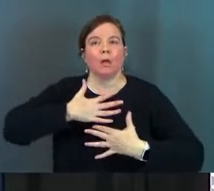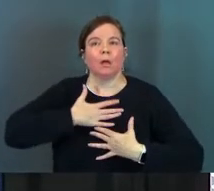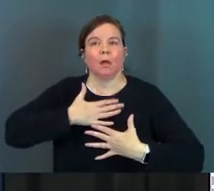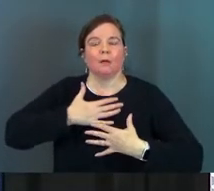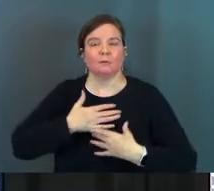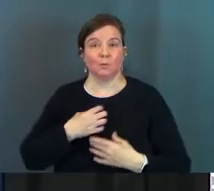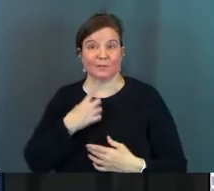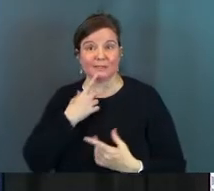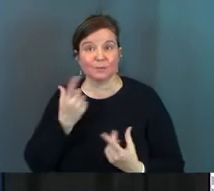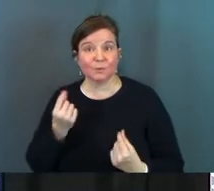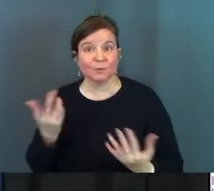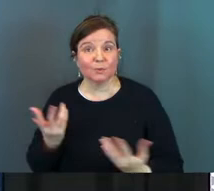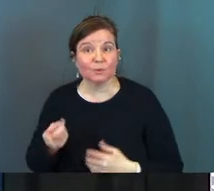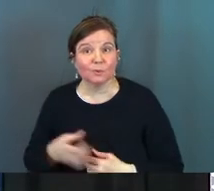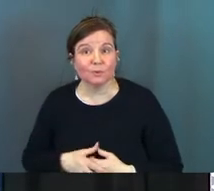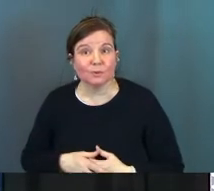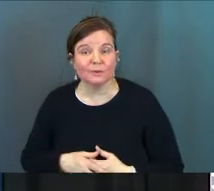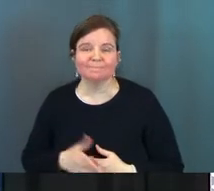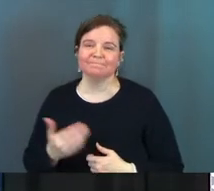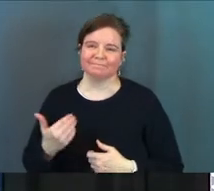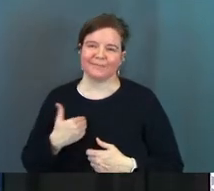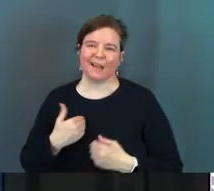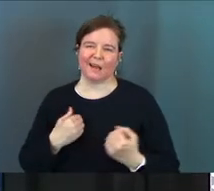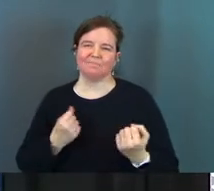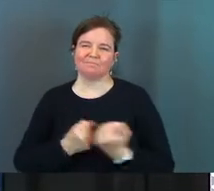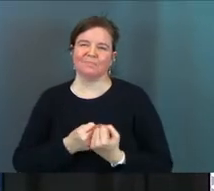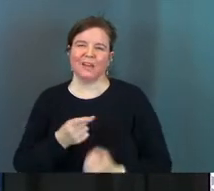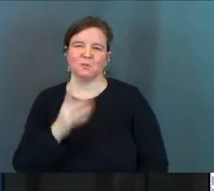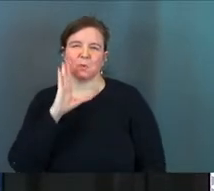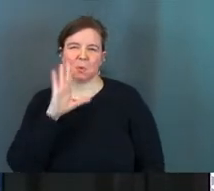What's he telling them? I've got you.